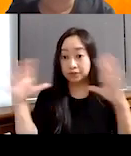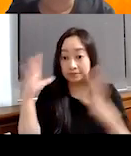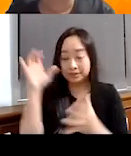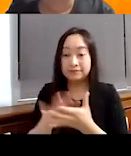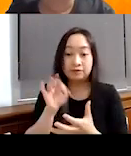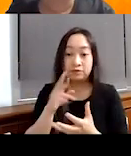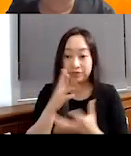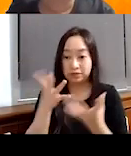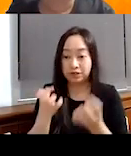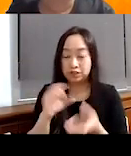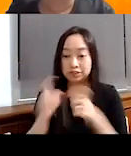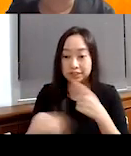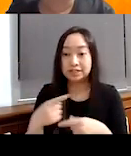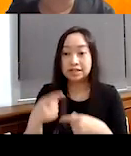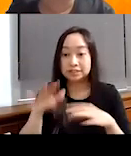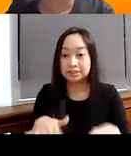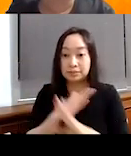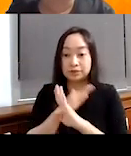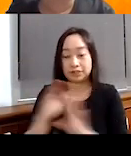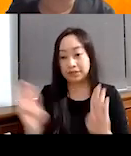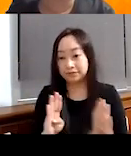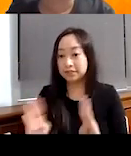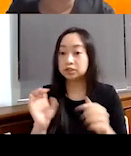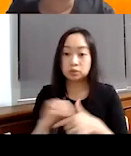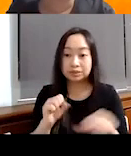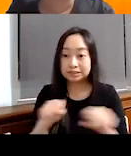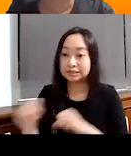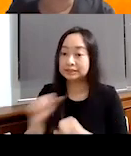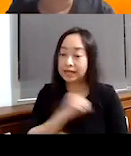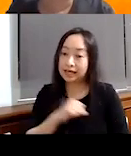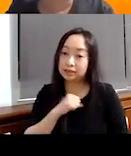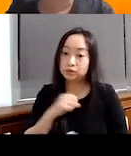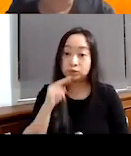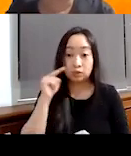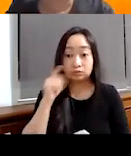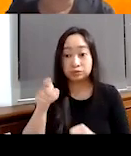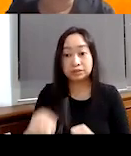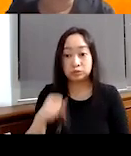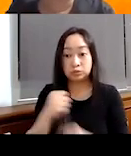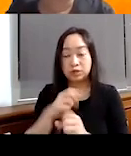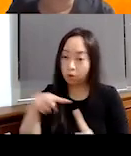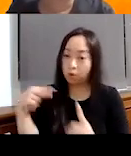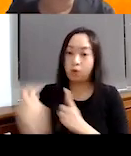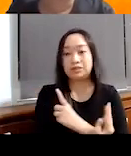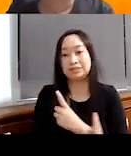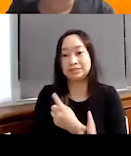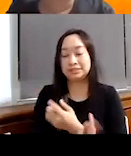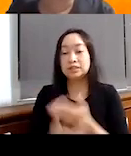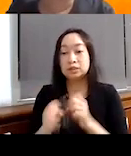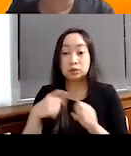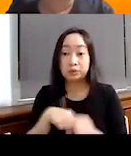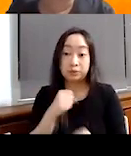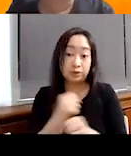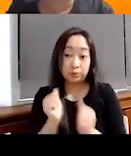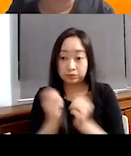to change child protection, behaviors, systems, attitudes, norms, you have to work holistically. So we work with